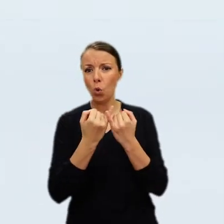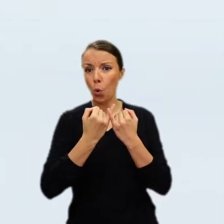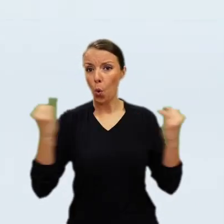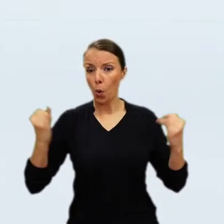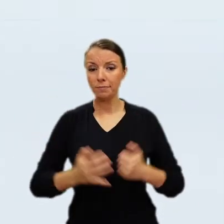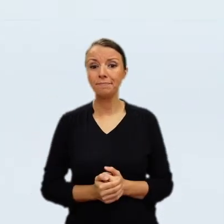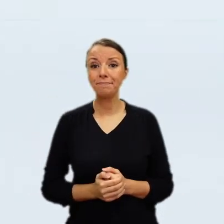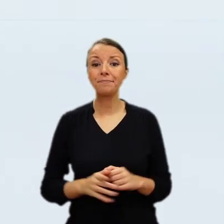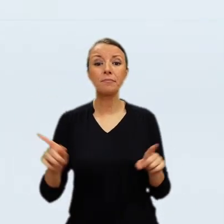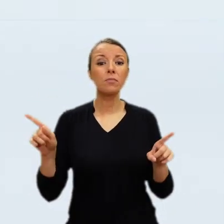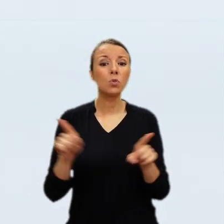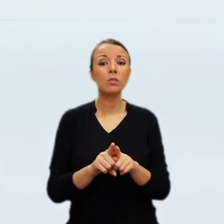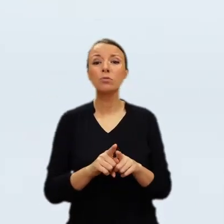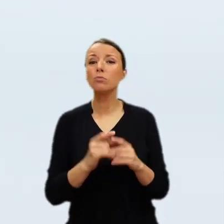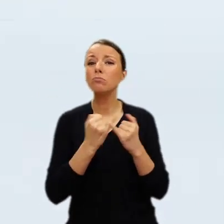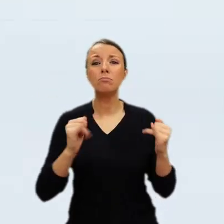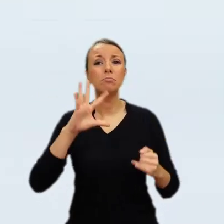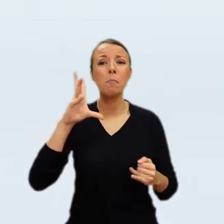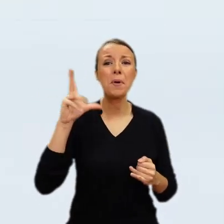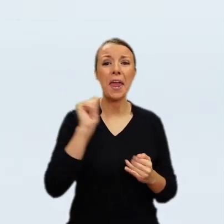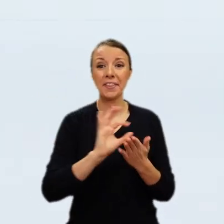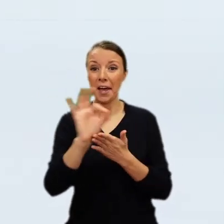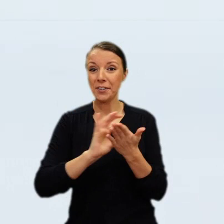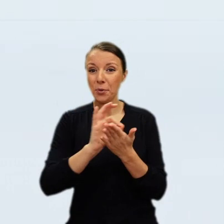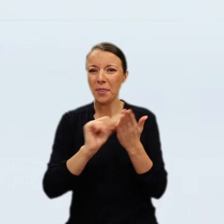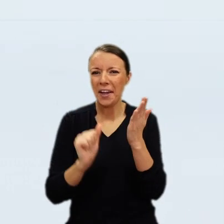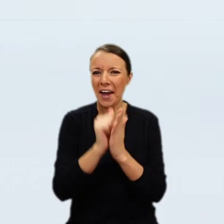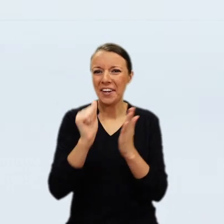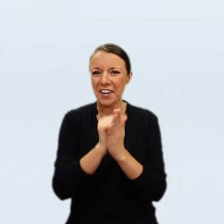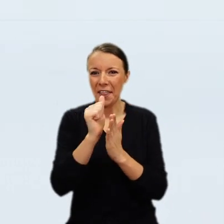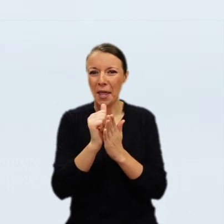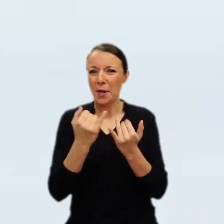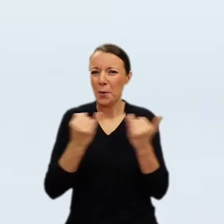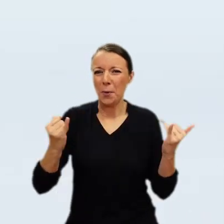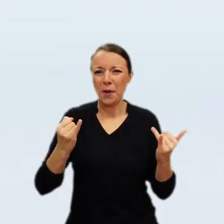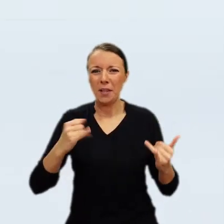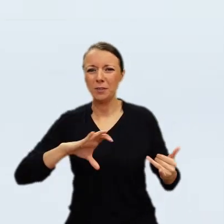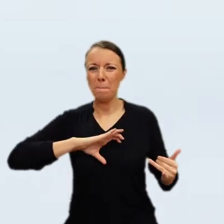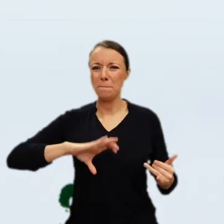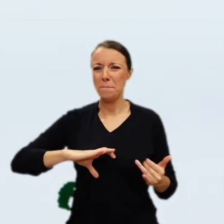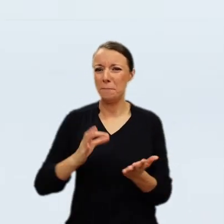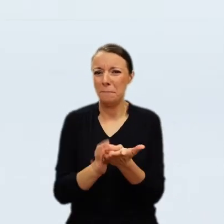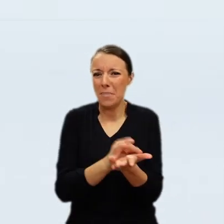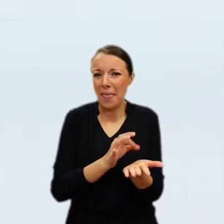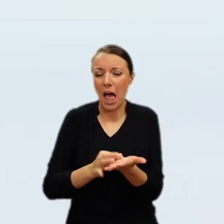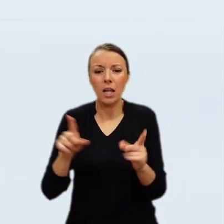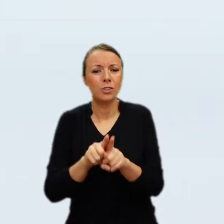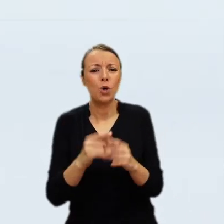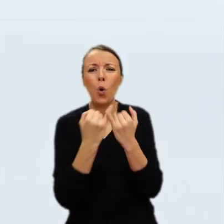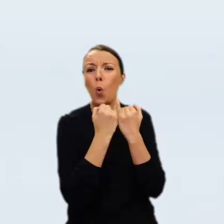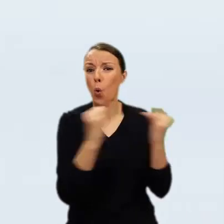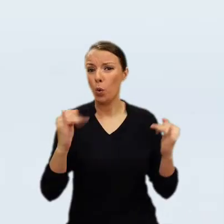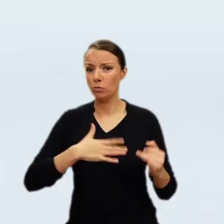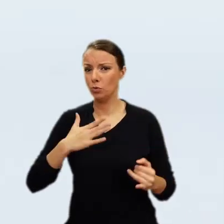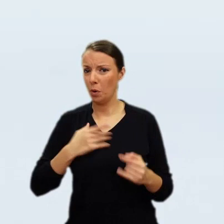medals, and every other thing which he thought a painter might ever need. And here you see a reconstruction of Rembrandt's